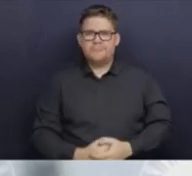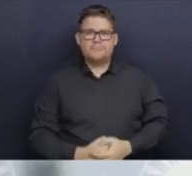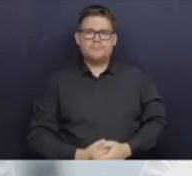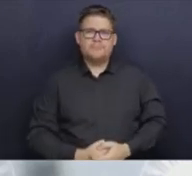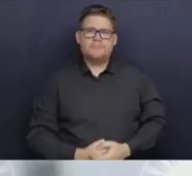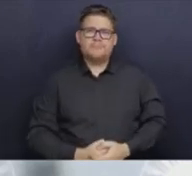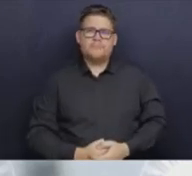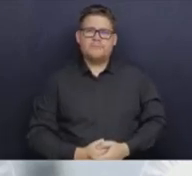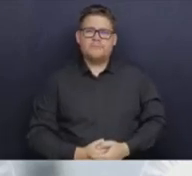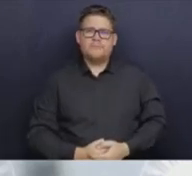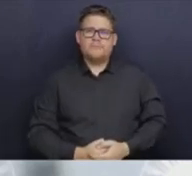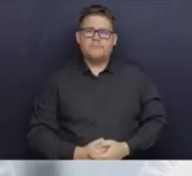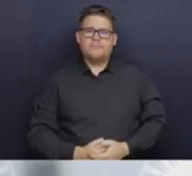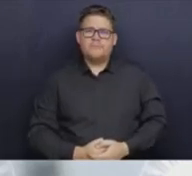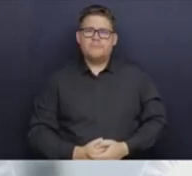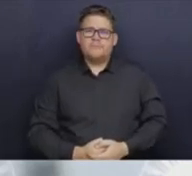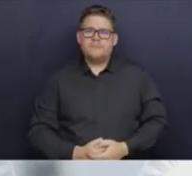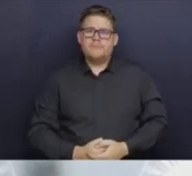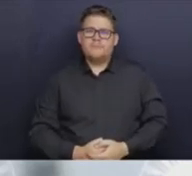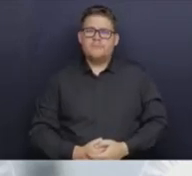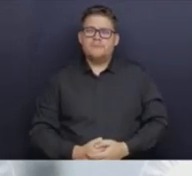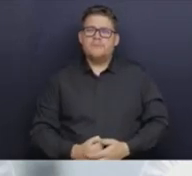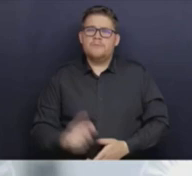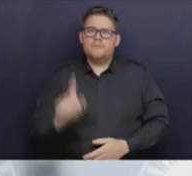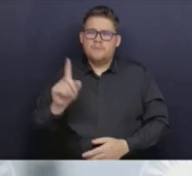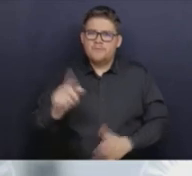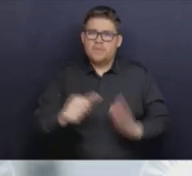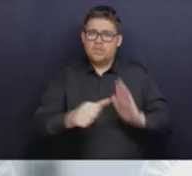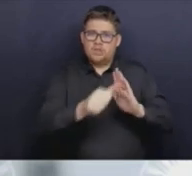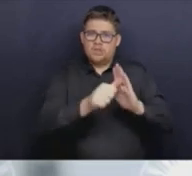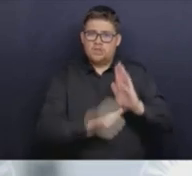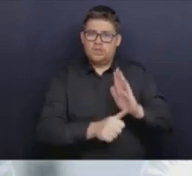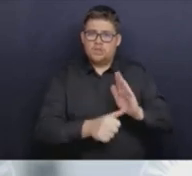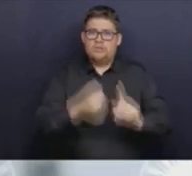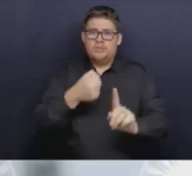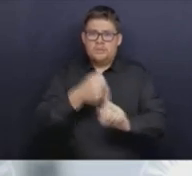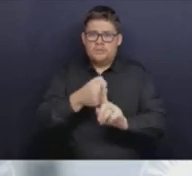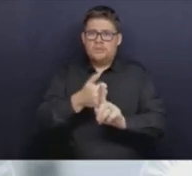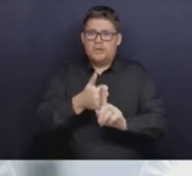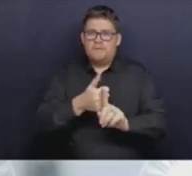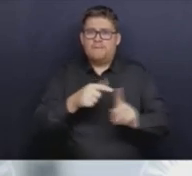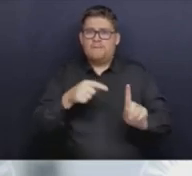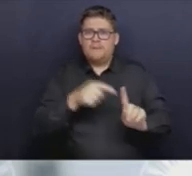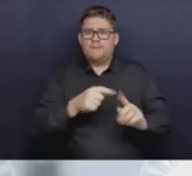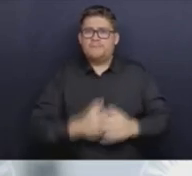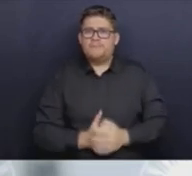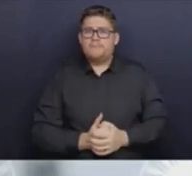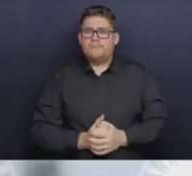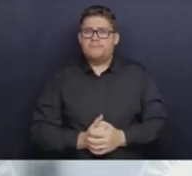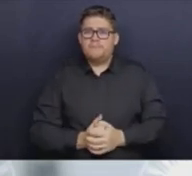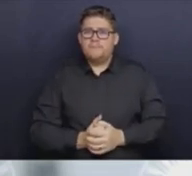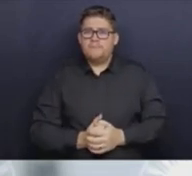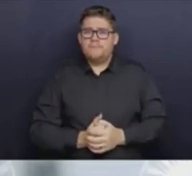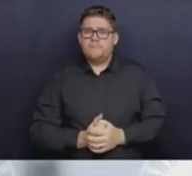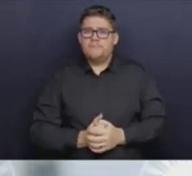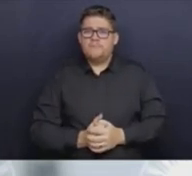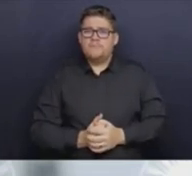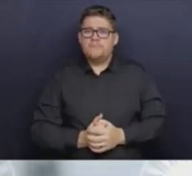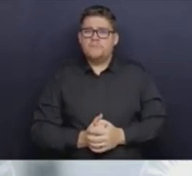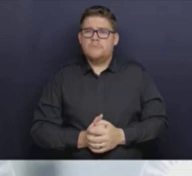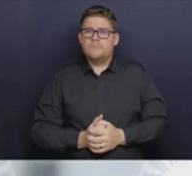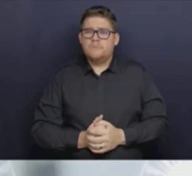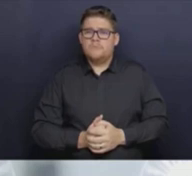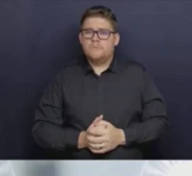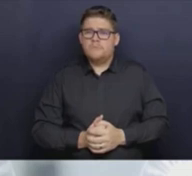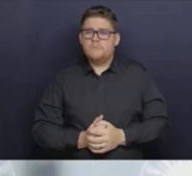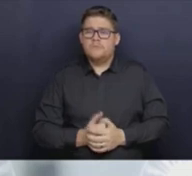surgeries themselves, it would only affect the number of what we'd call non-urgent surgeries that require overnight stays,